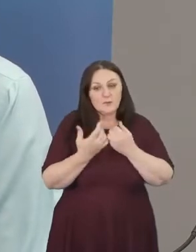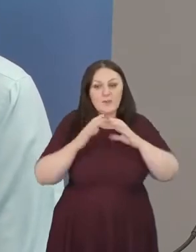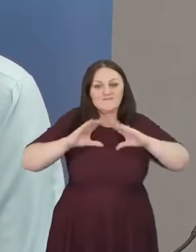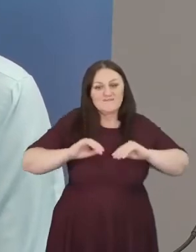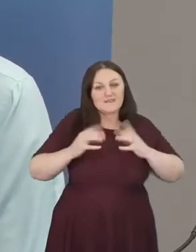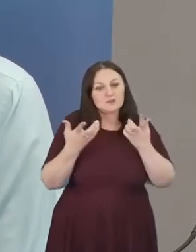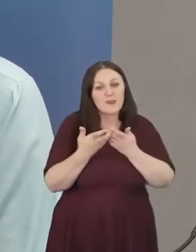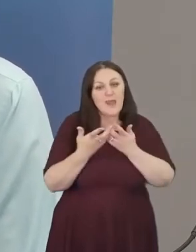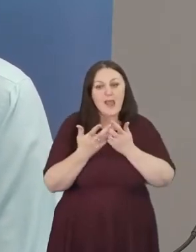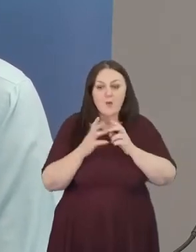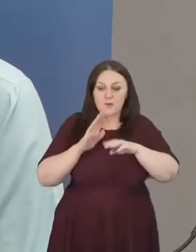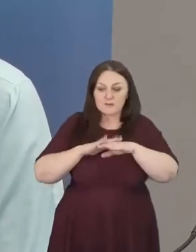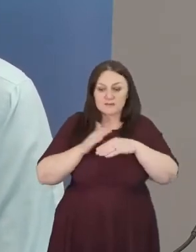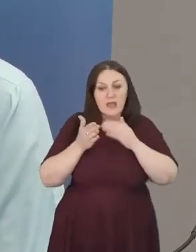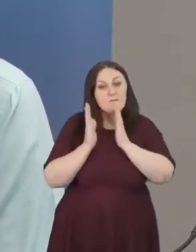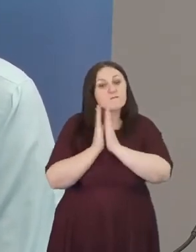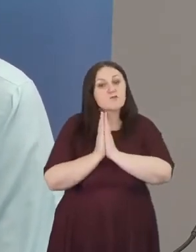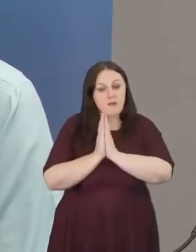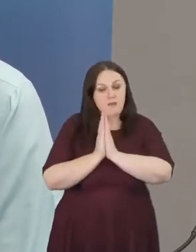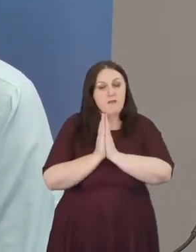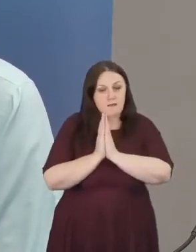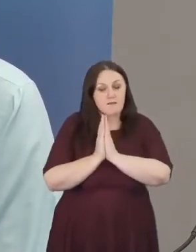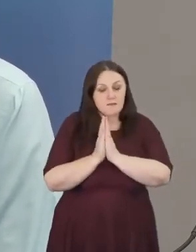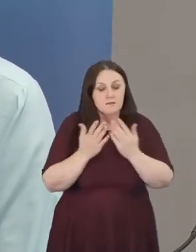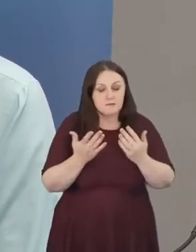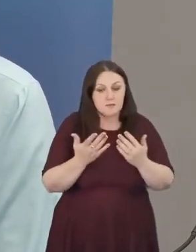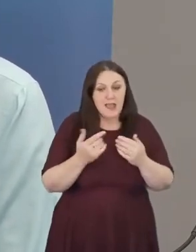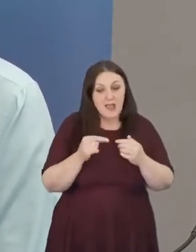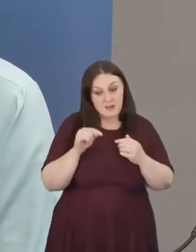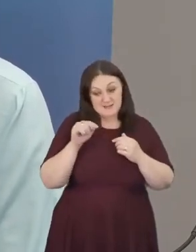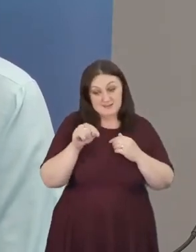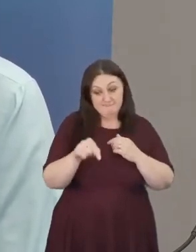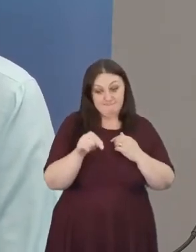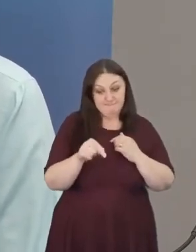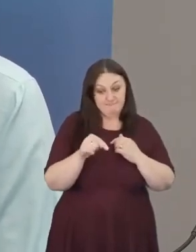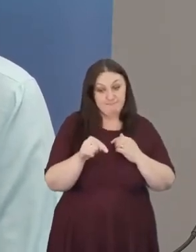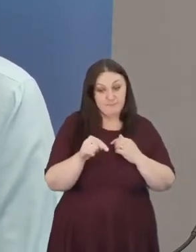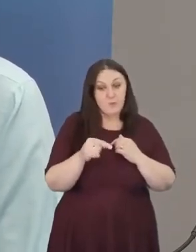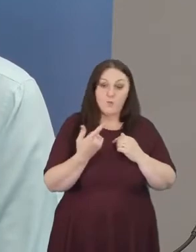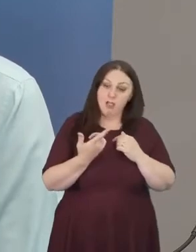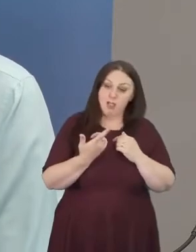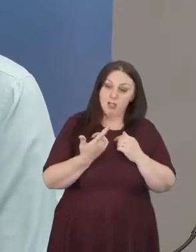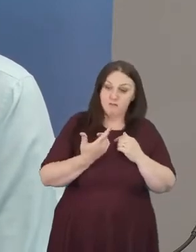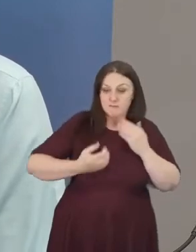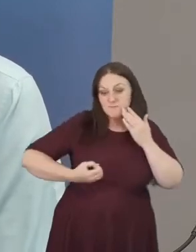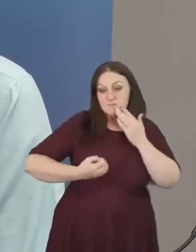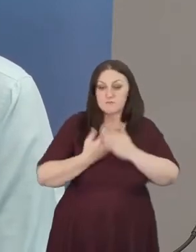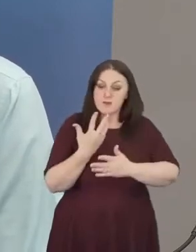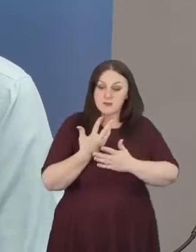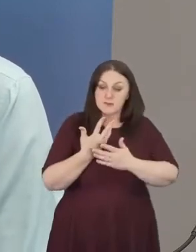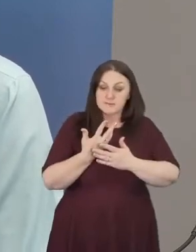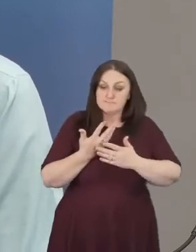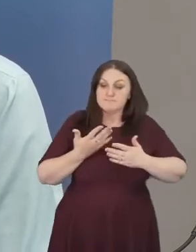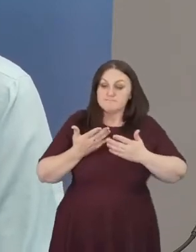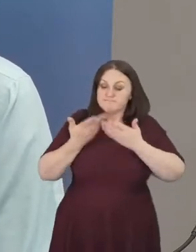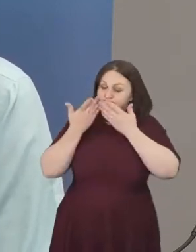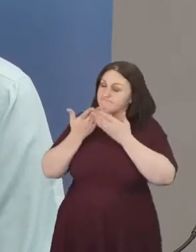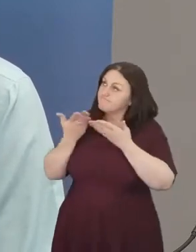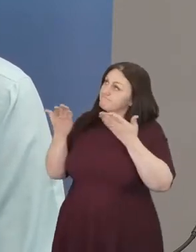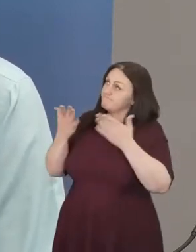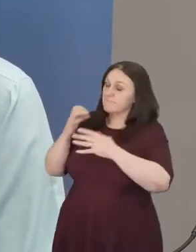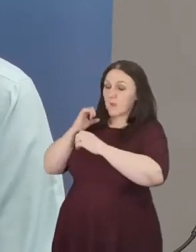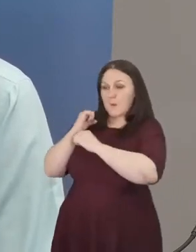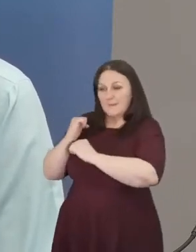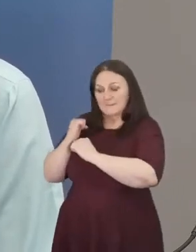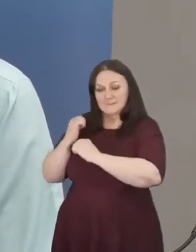And through that time of prayer, we will dedicate ourselves anew to good stewardship of God's